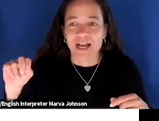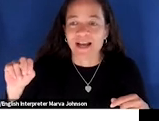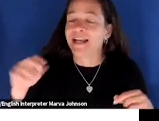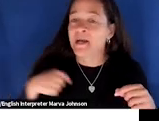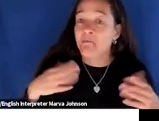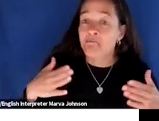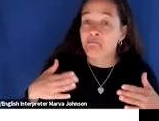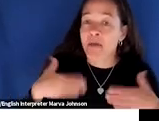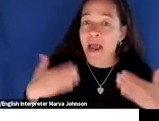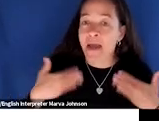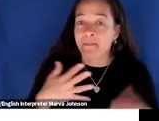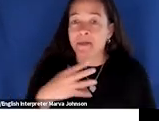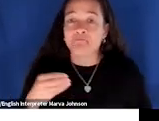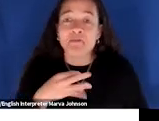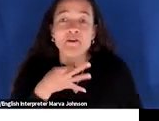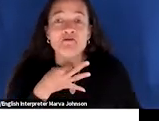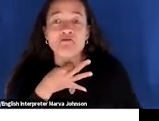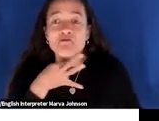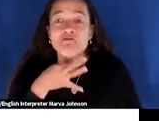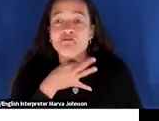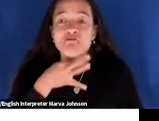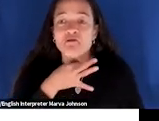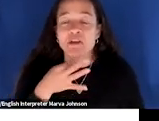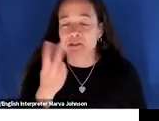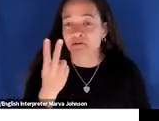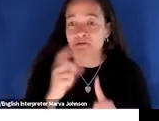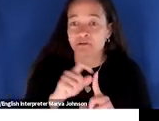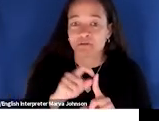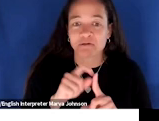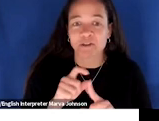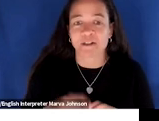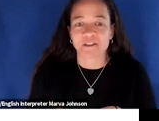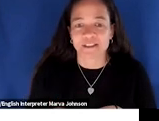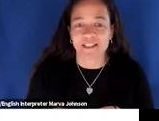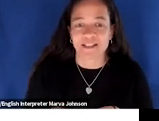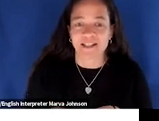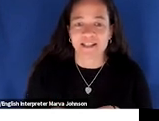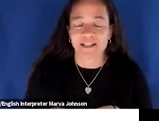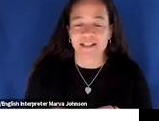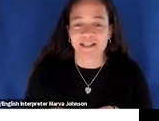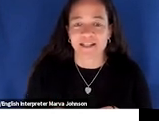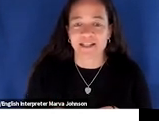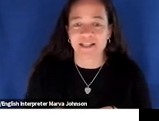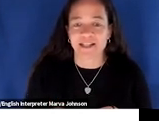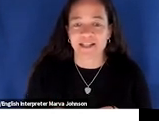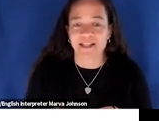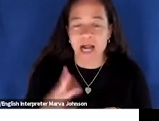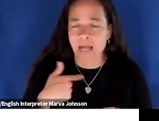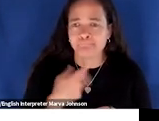curious uh if i can spell in dc